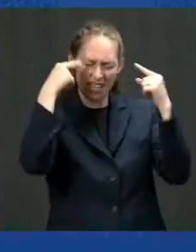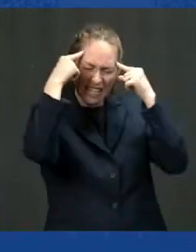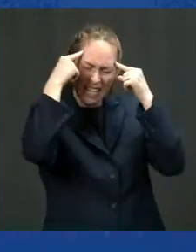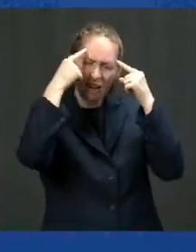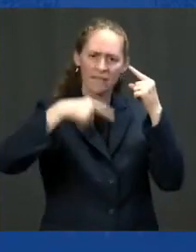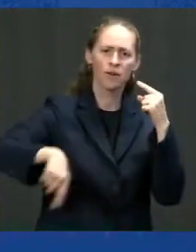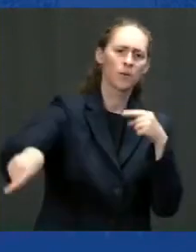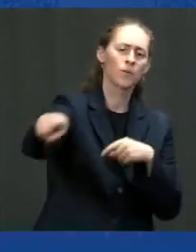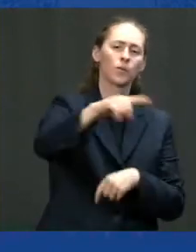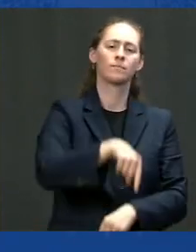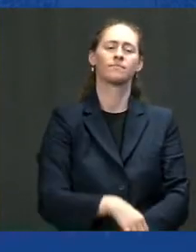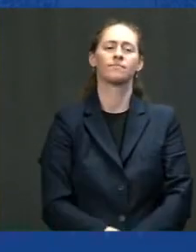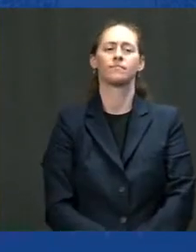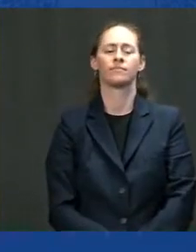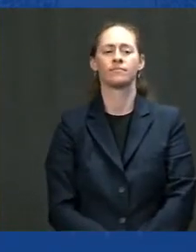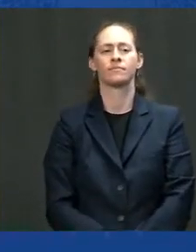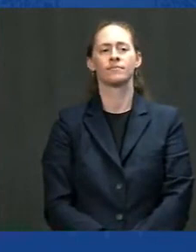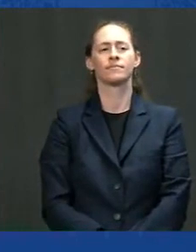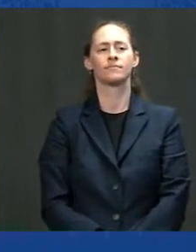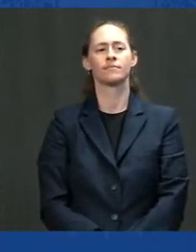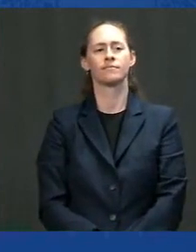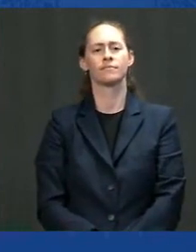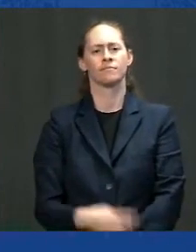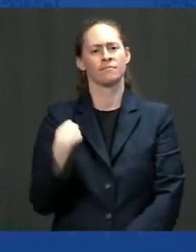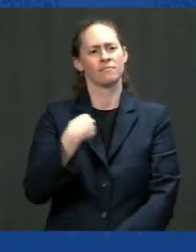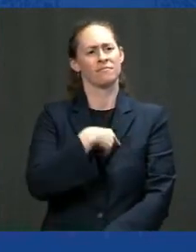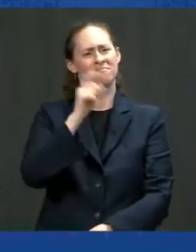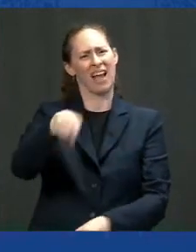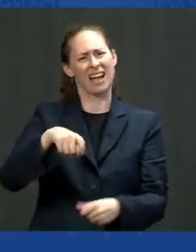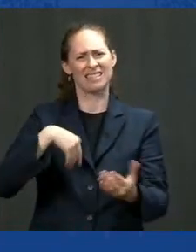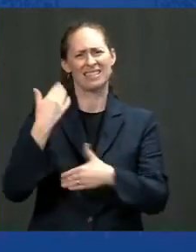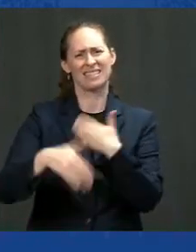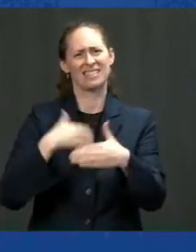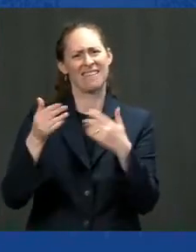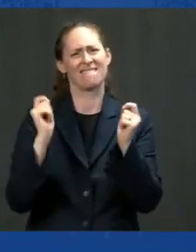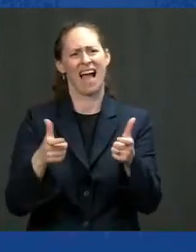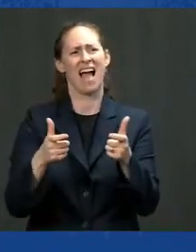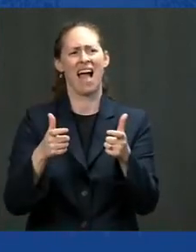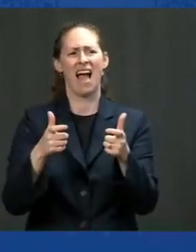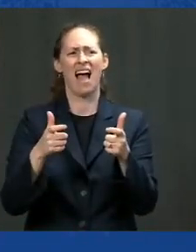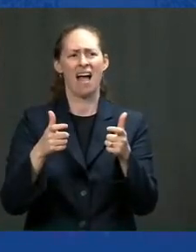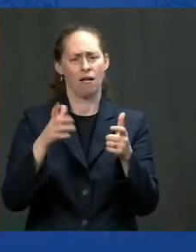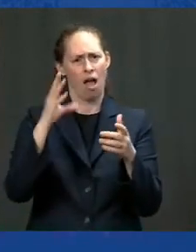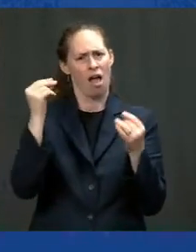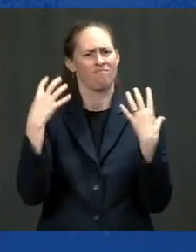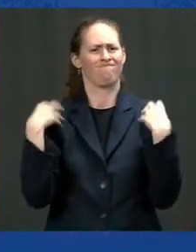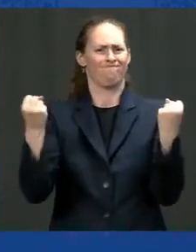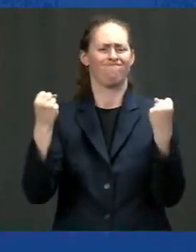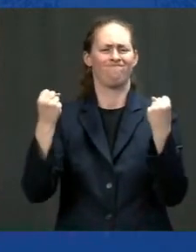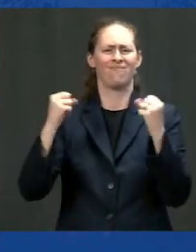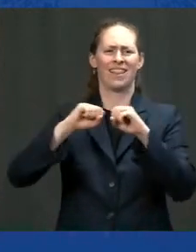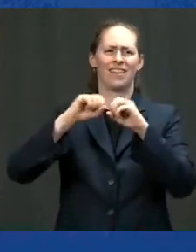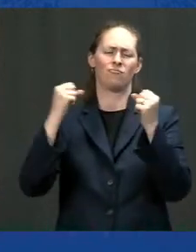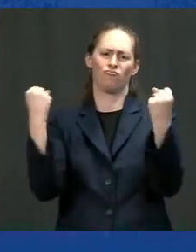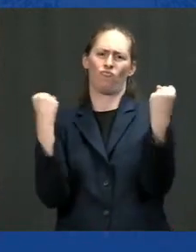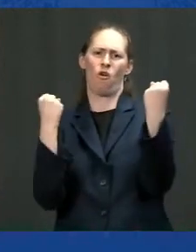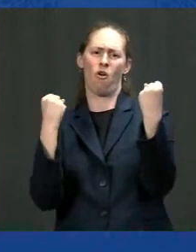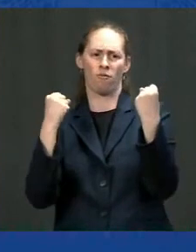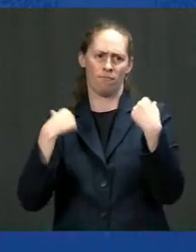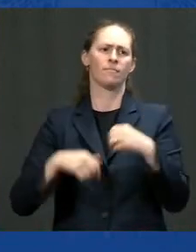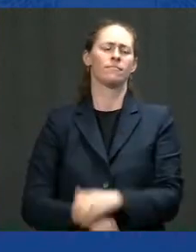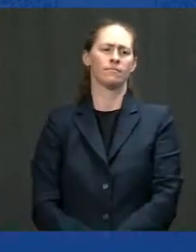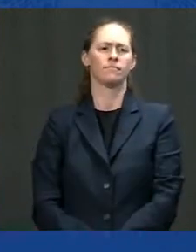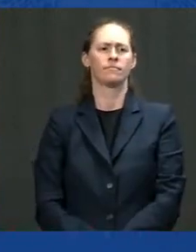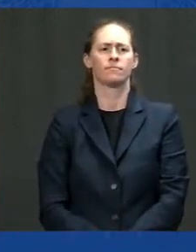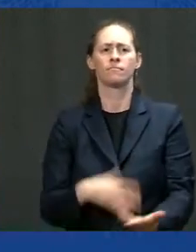because we needed to act quickly and boldly to save jobs save business and save lives and we